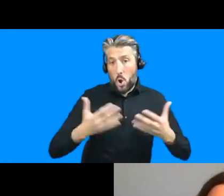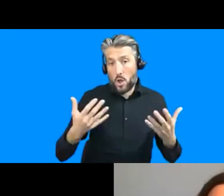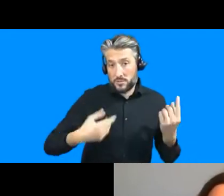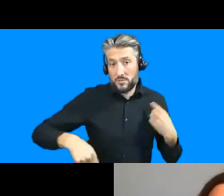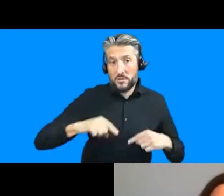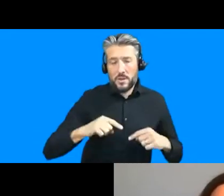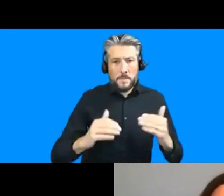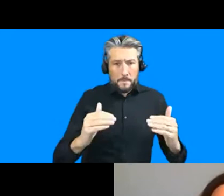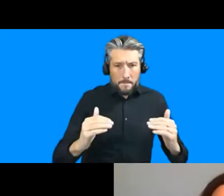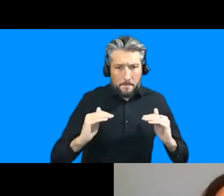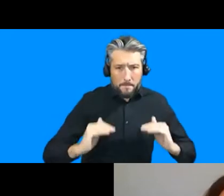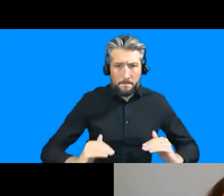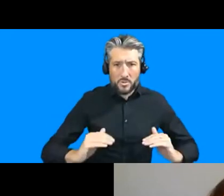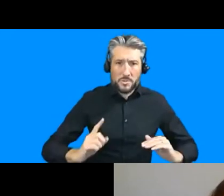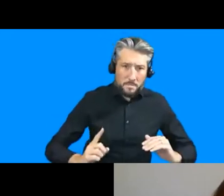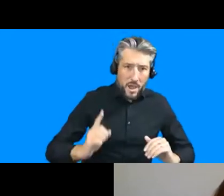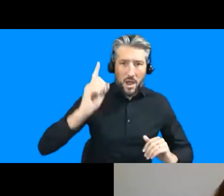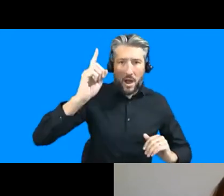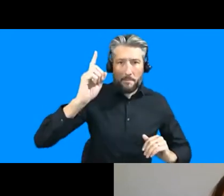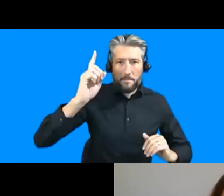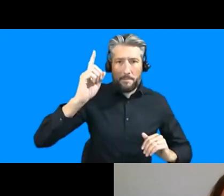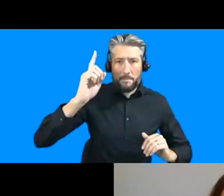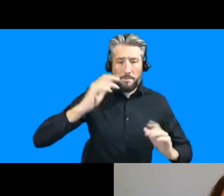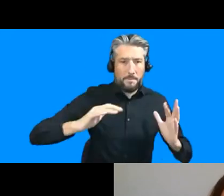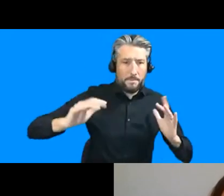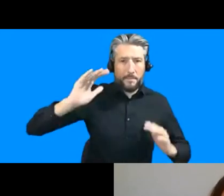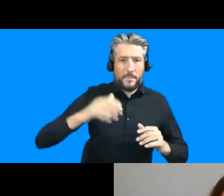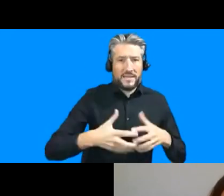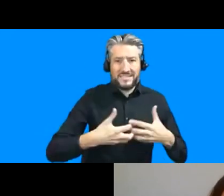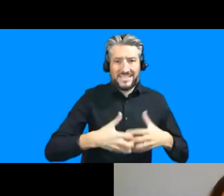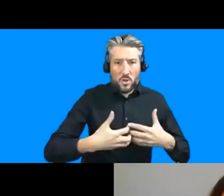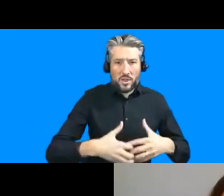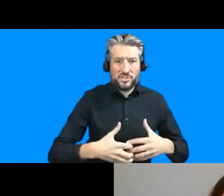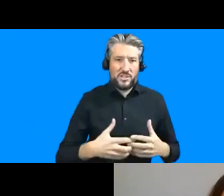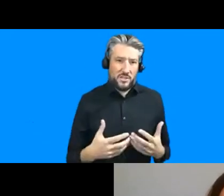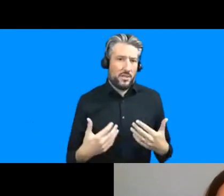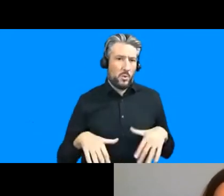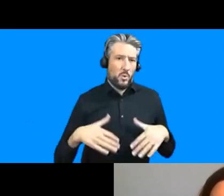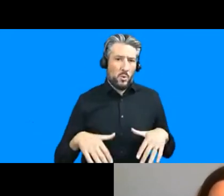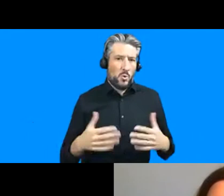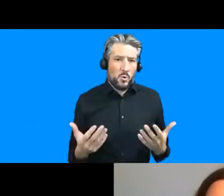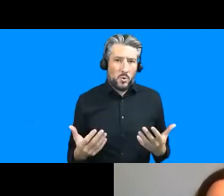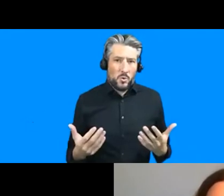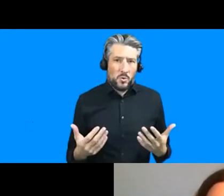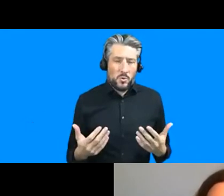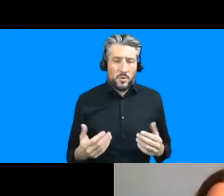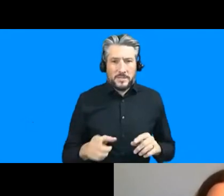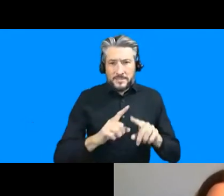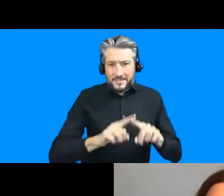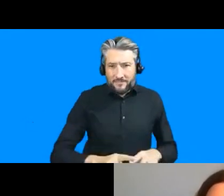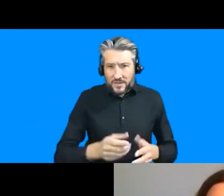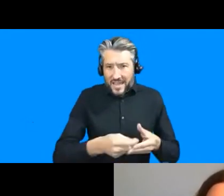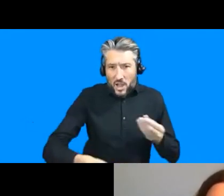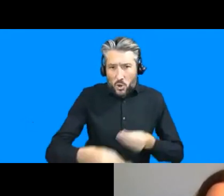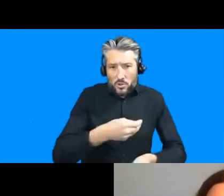looks like at the moment and this goes well beyond the sorts of frugal innovation the jugard economy that we've been looking at